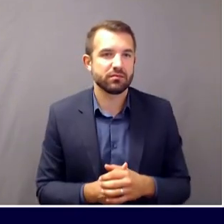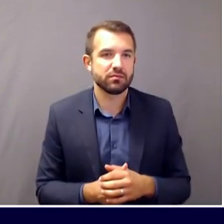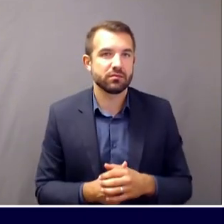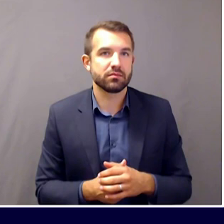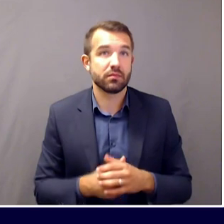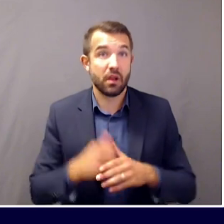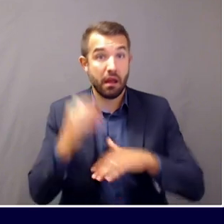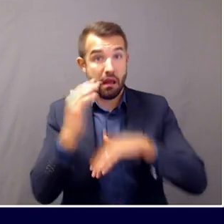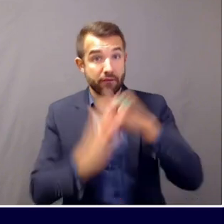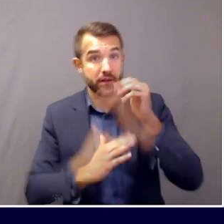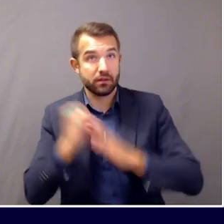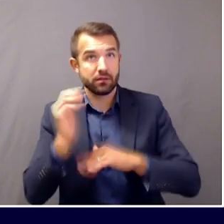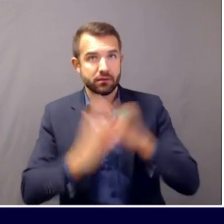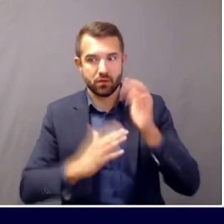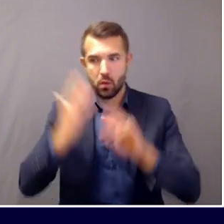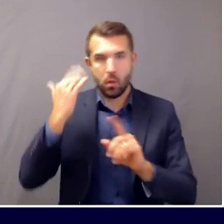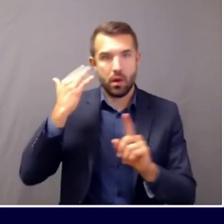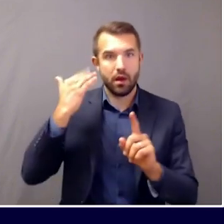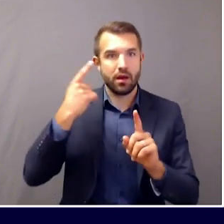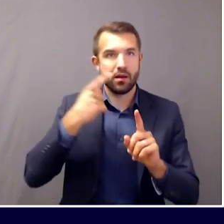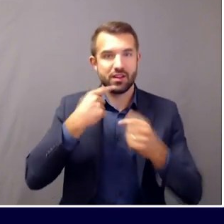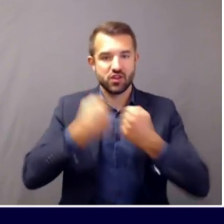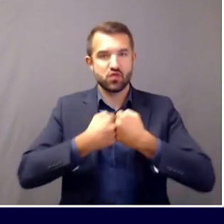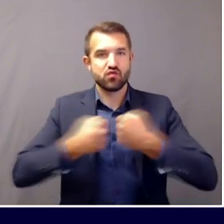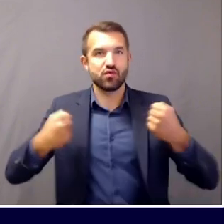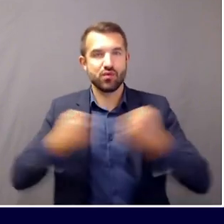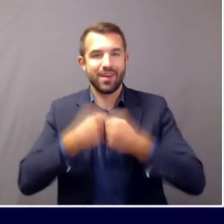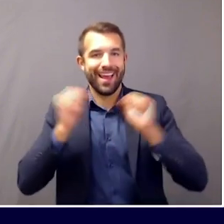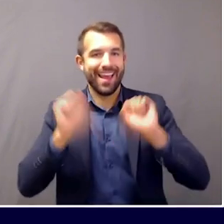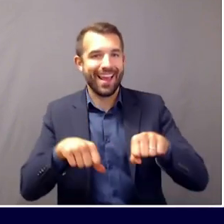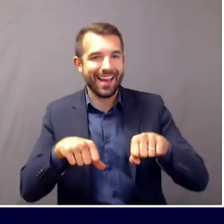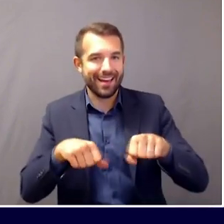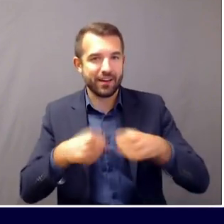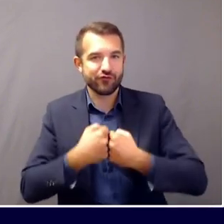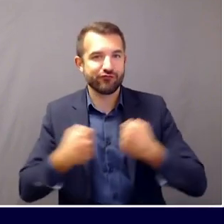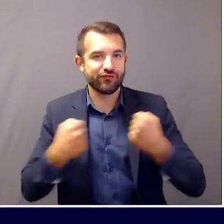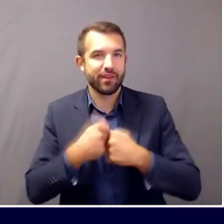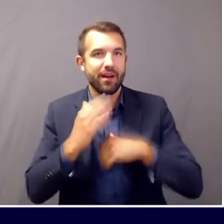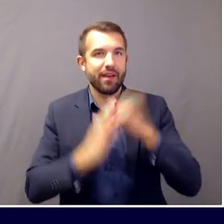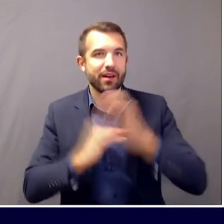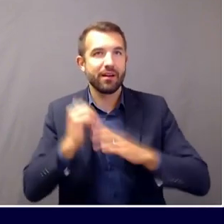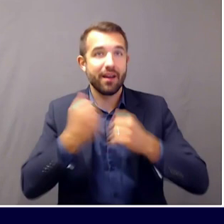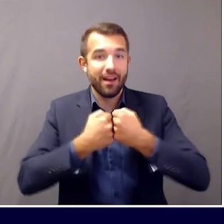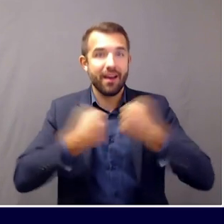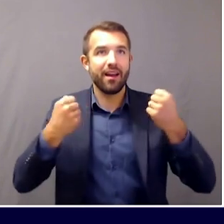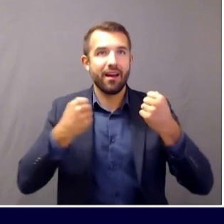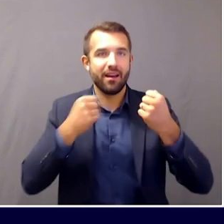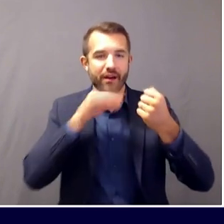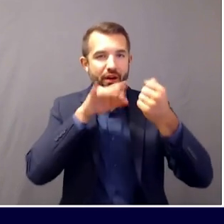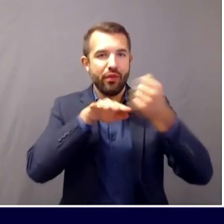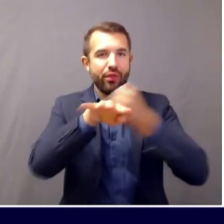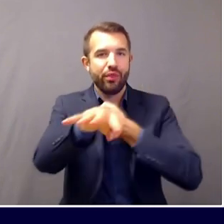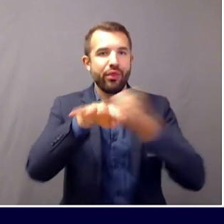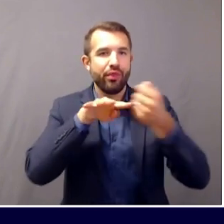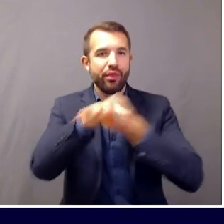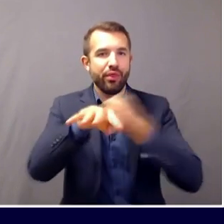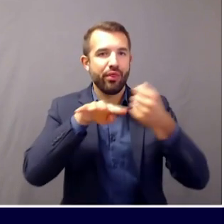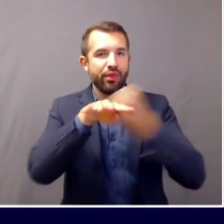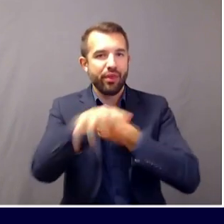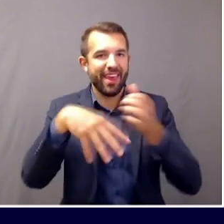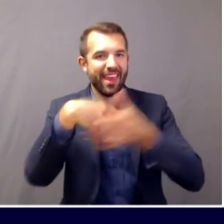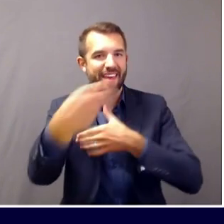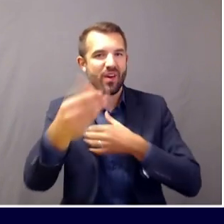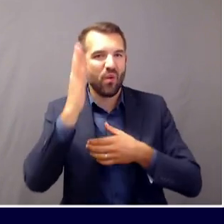that same action of being stretched out can let respiratory droplets from you spread into the air, utterly